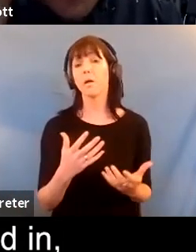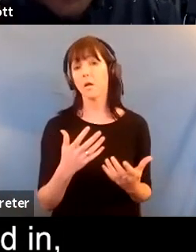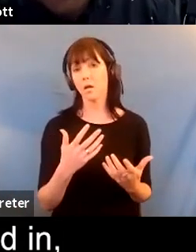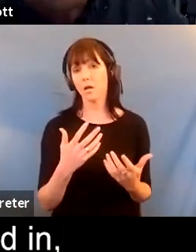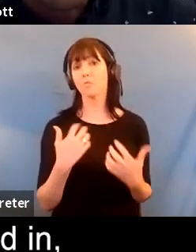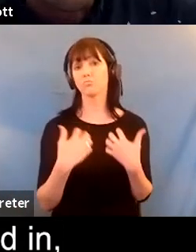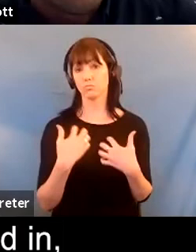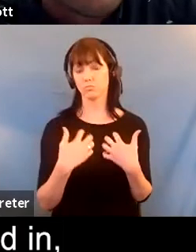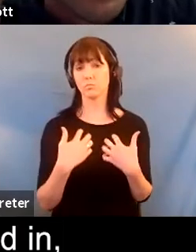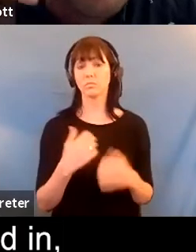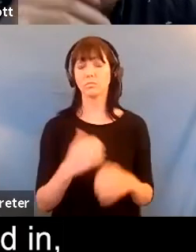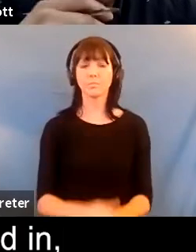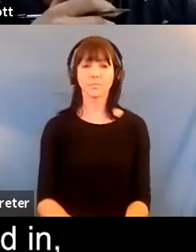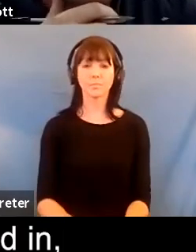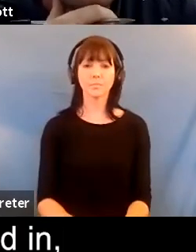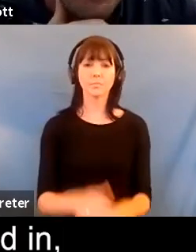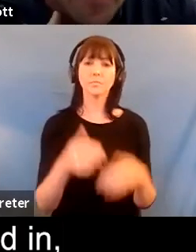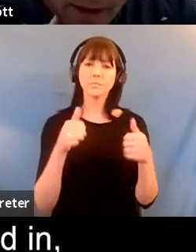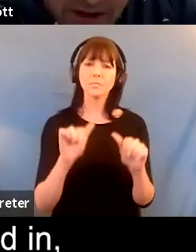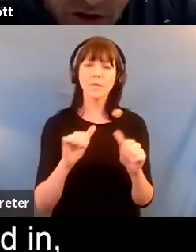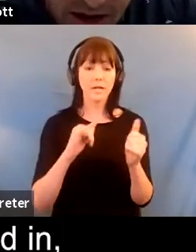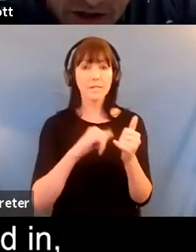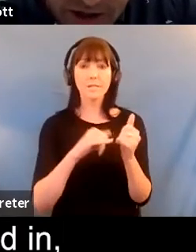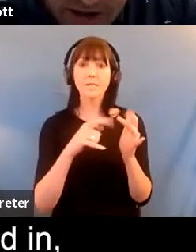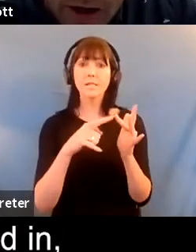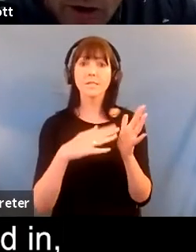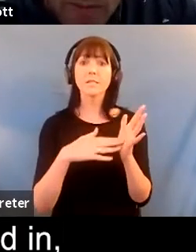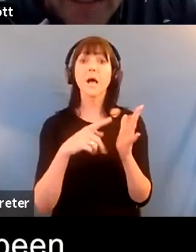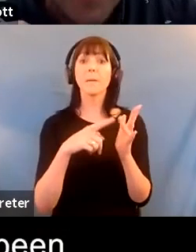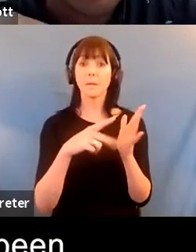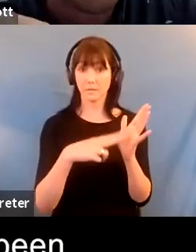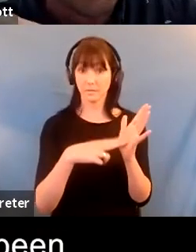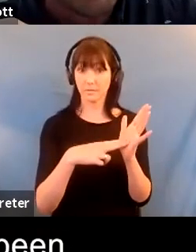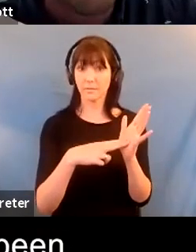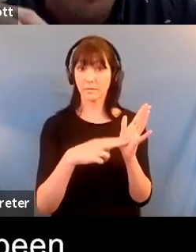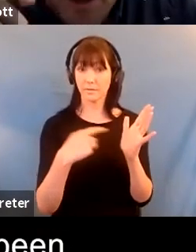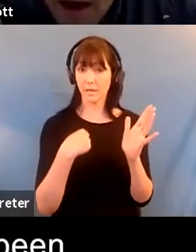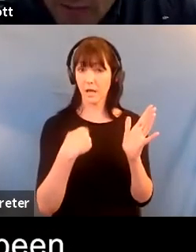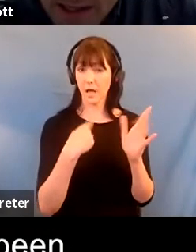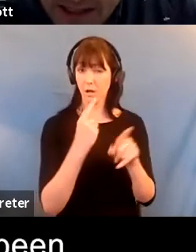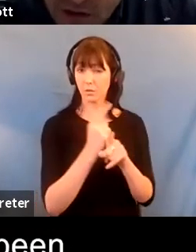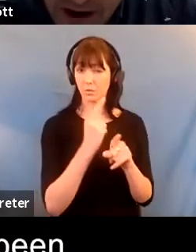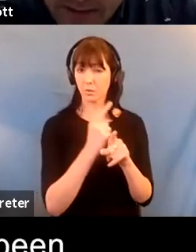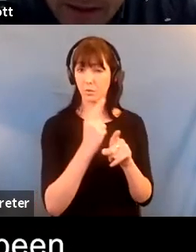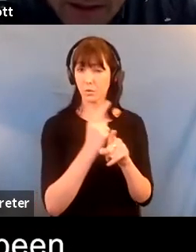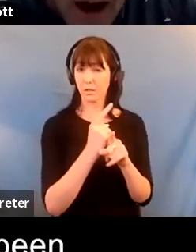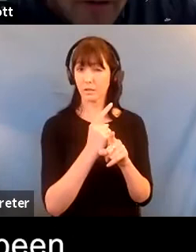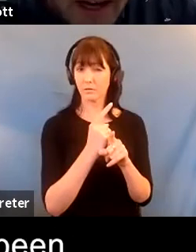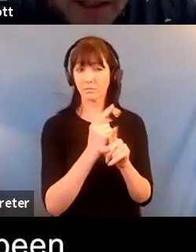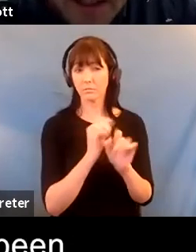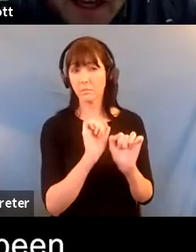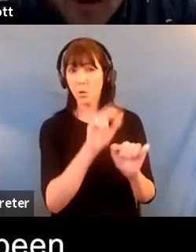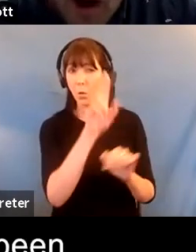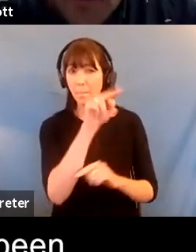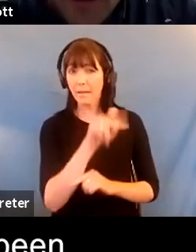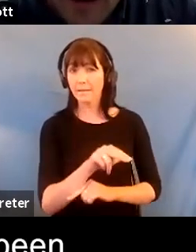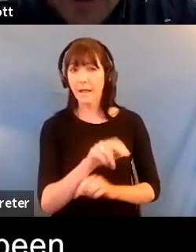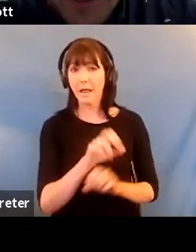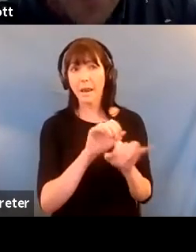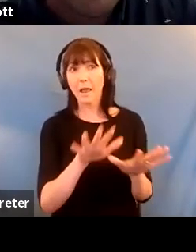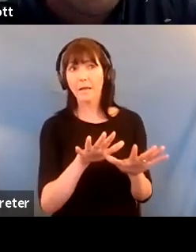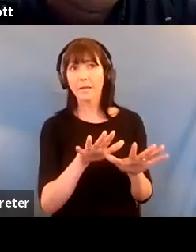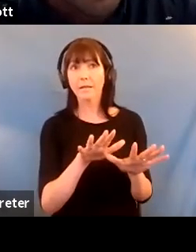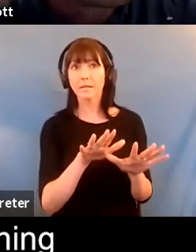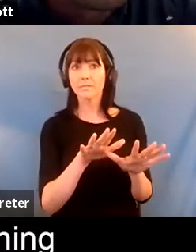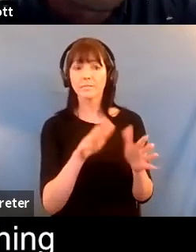i i wonder as as i explained in my introduction you know your paintings and drawings have been described as diaries of the subconscious